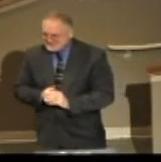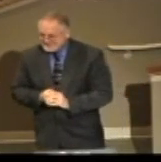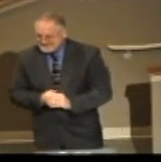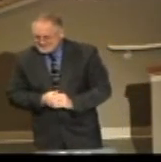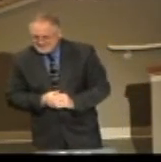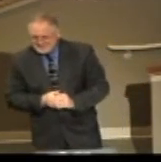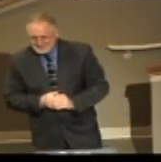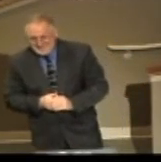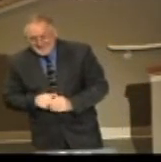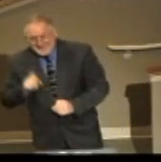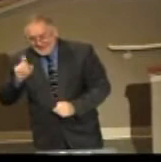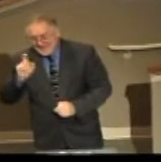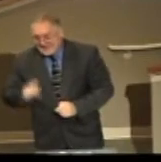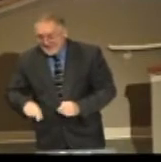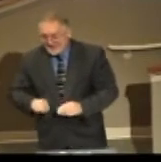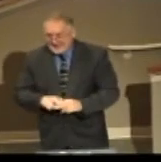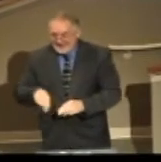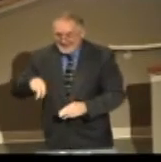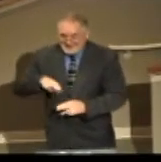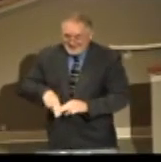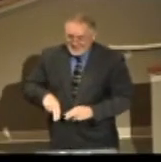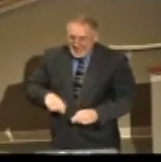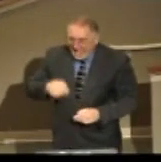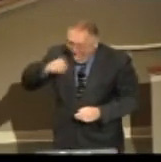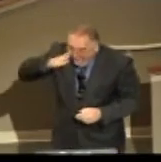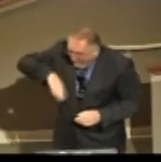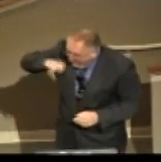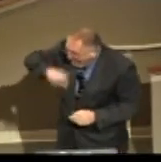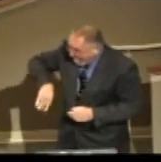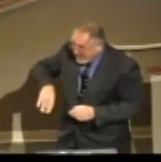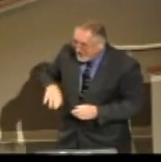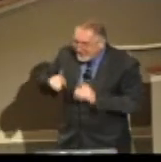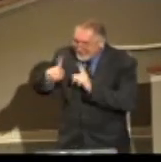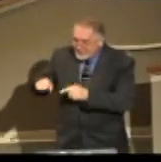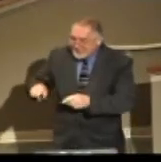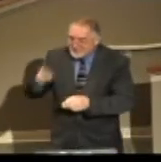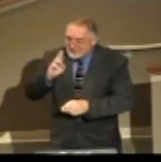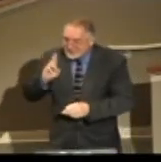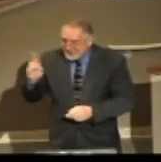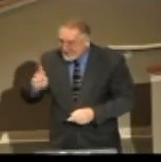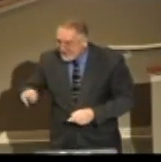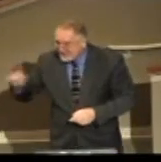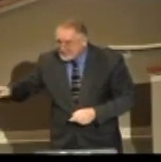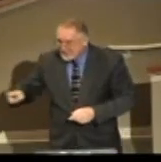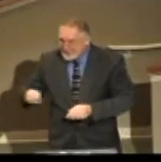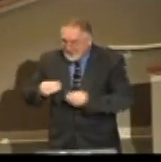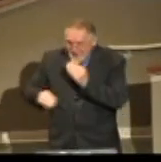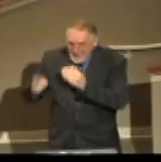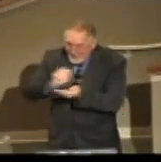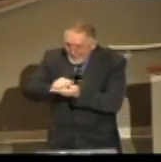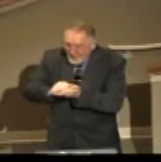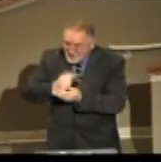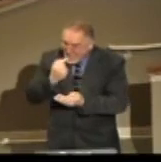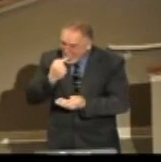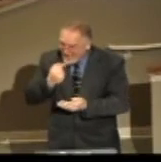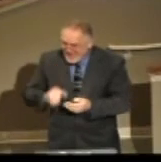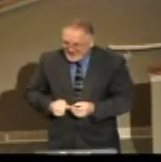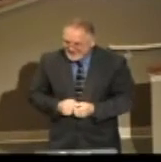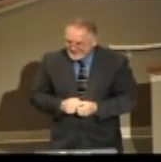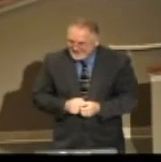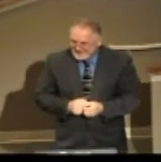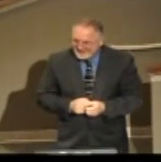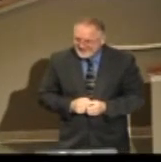I literally had to get up, scrape it off my tongue, go to the bathroom, wash my tongue with towels to get my taste buds back for the meal.